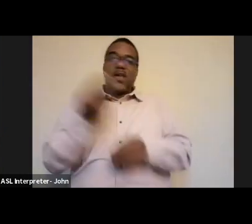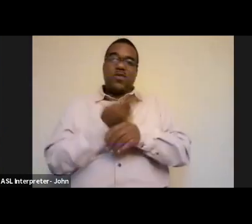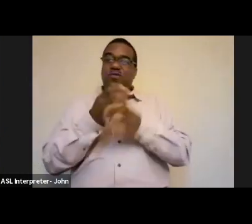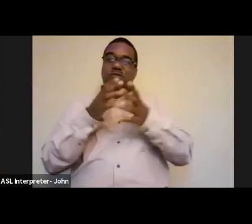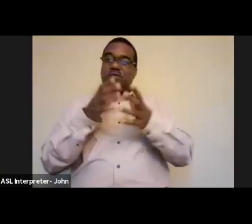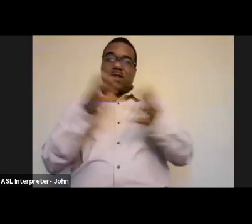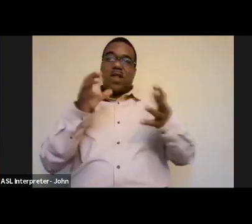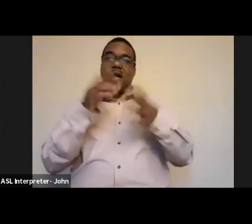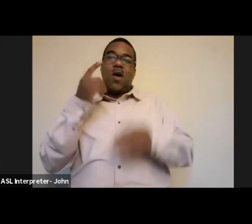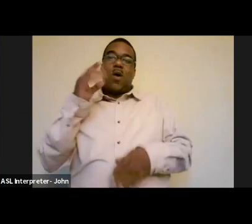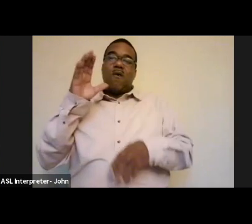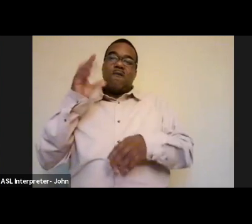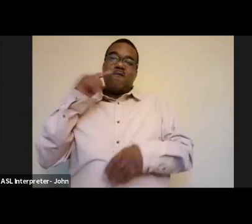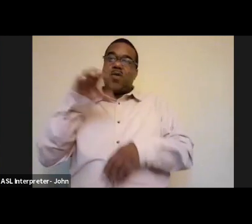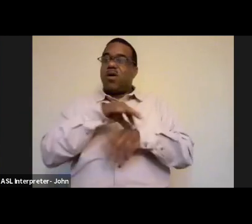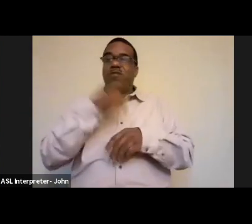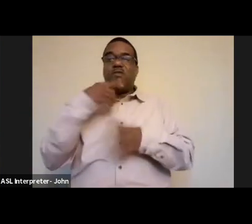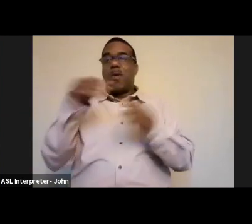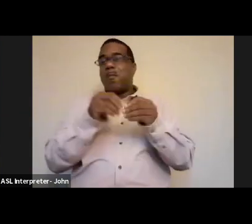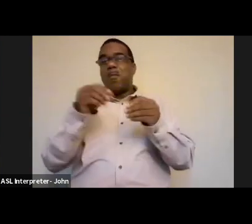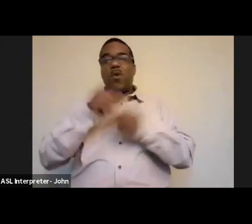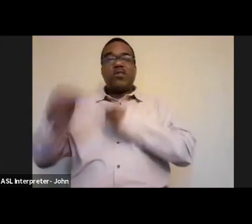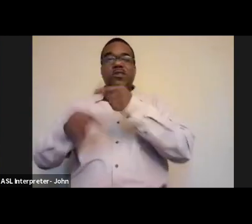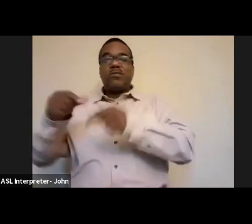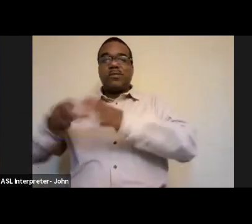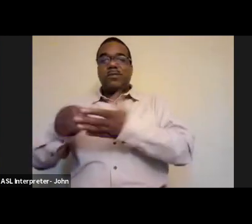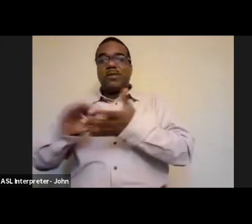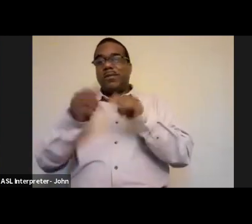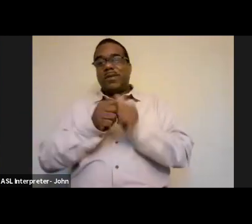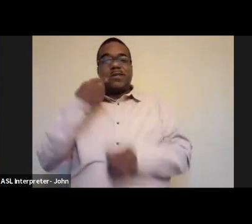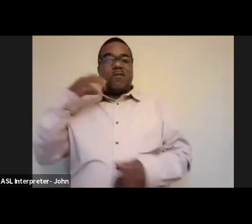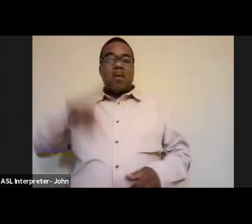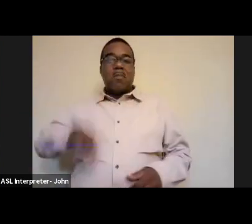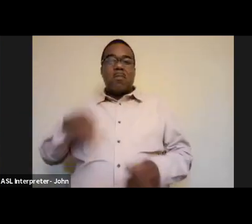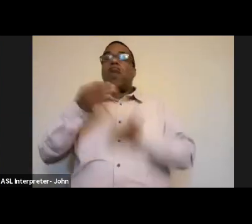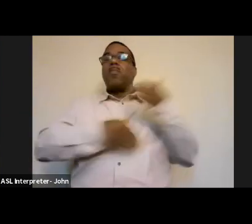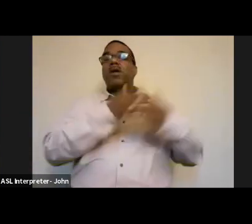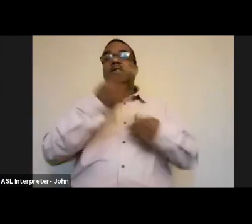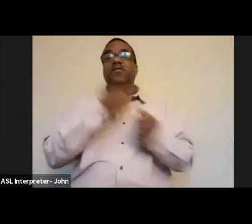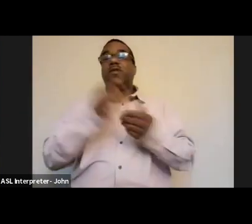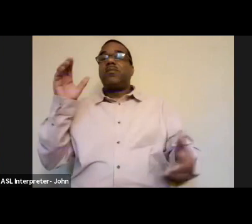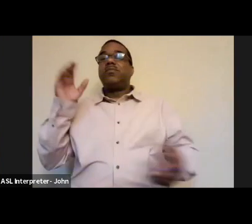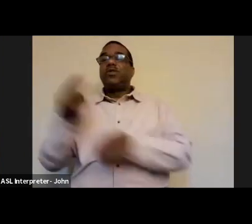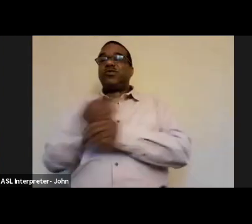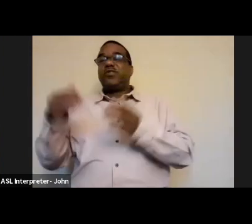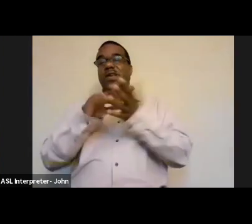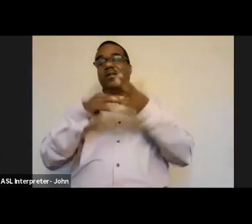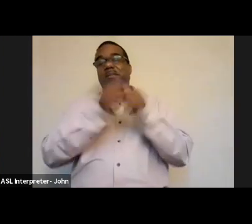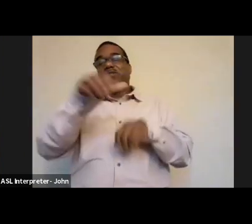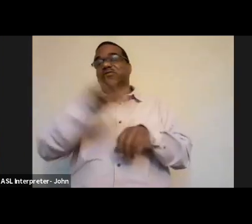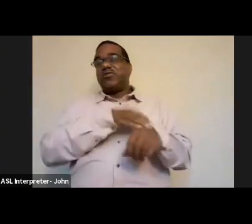some more generations. So this process of being regenerative, slowing down, scaling down, decentralizing,